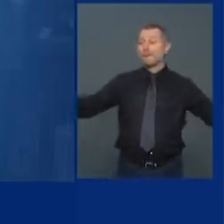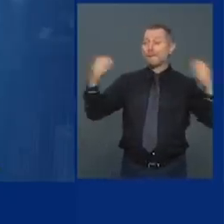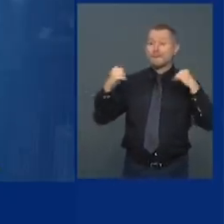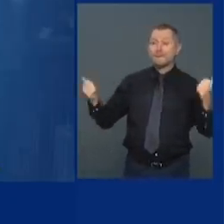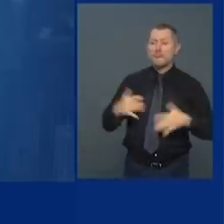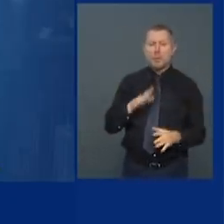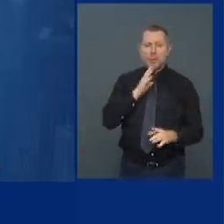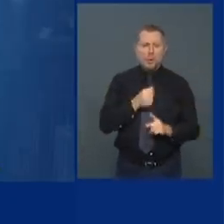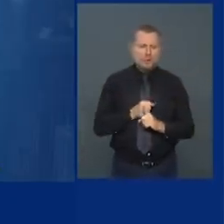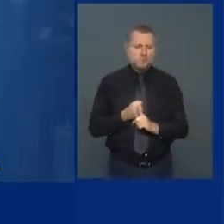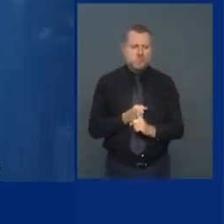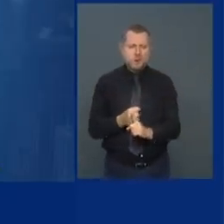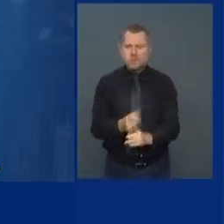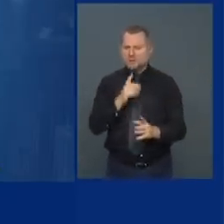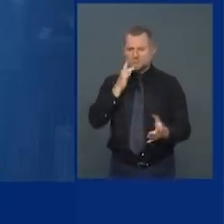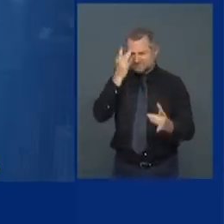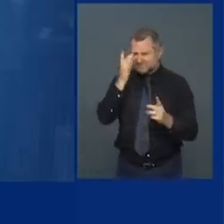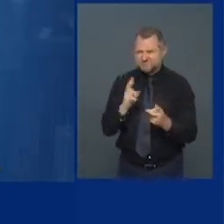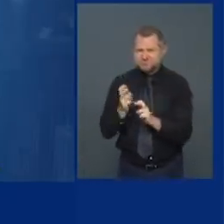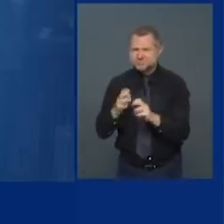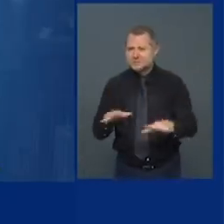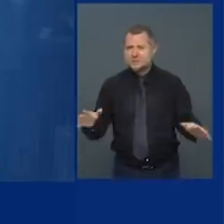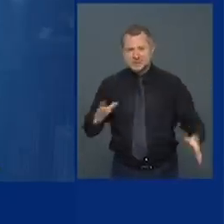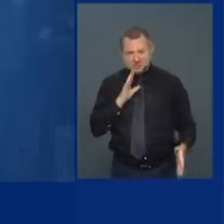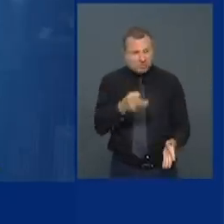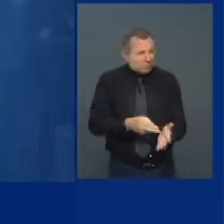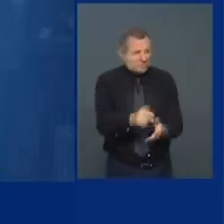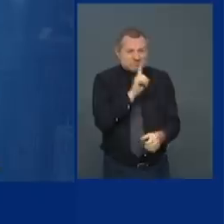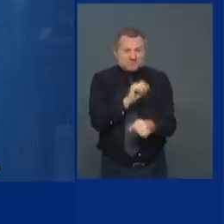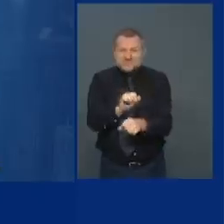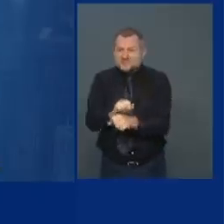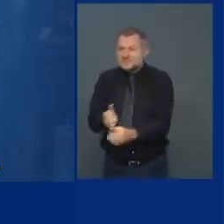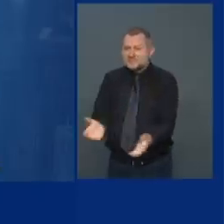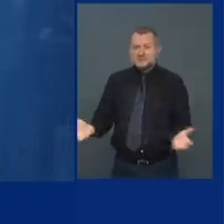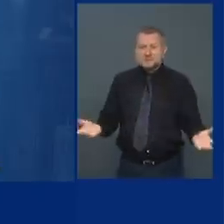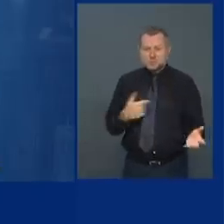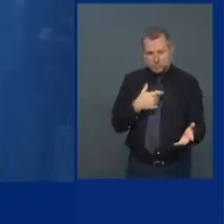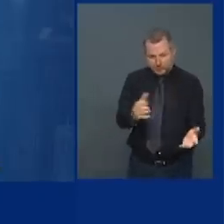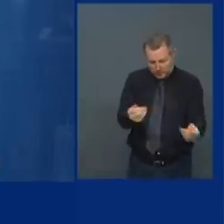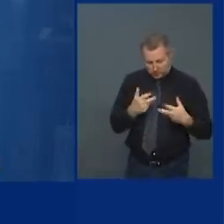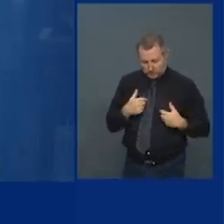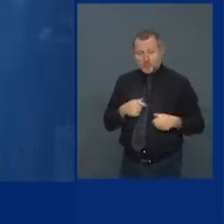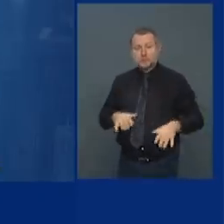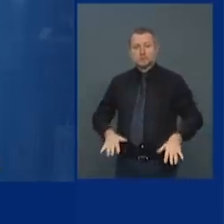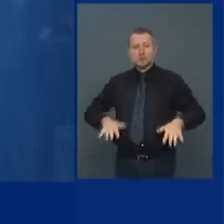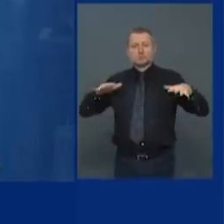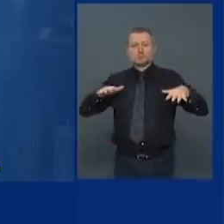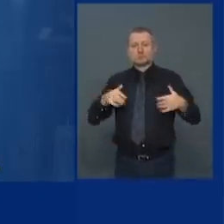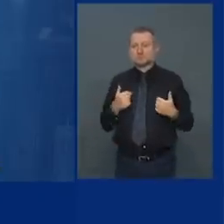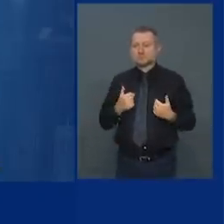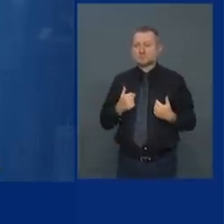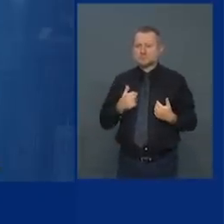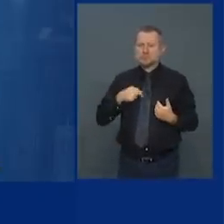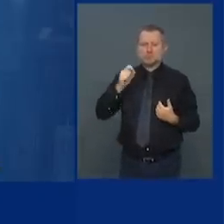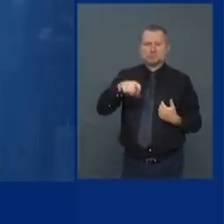That's the reality that causes me anxiety. It should. It should.